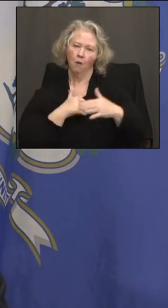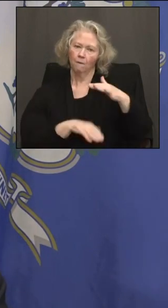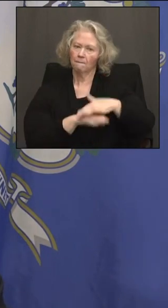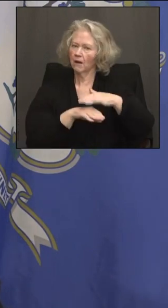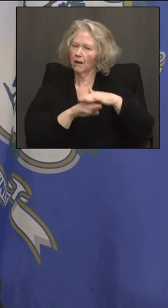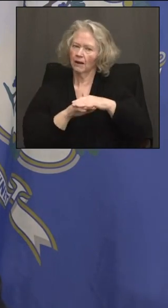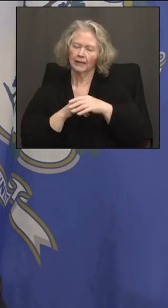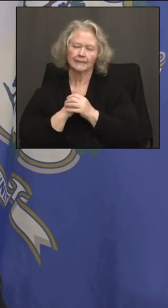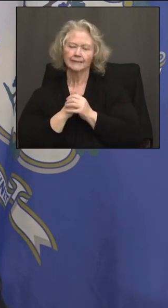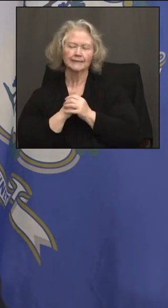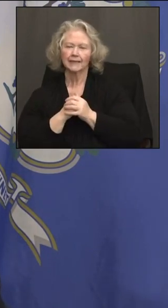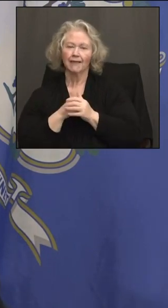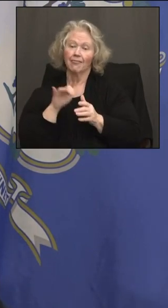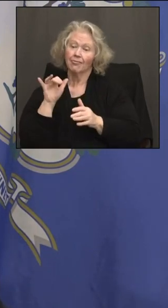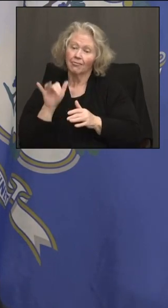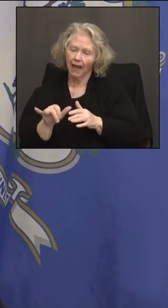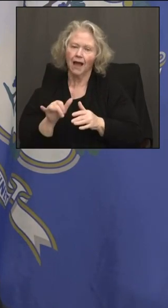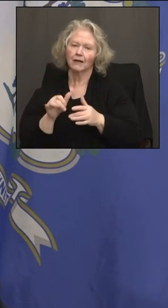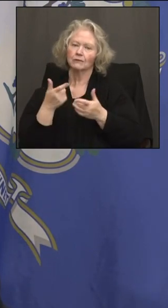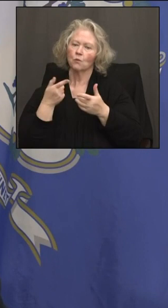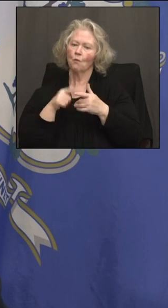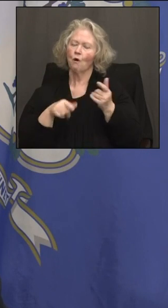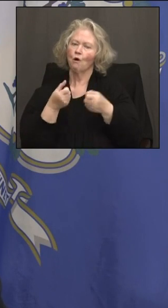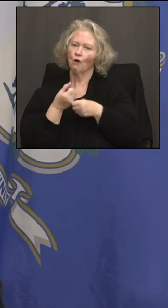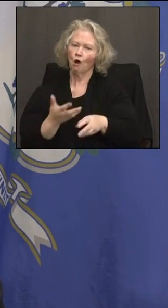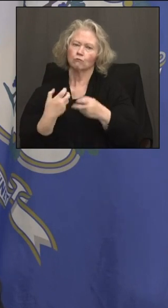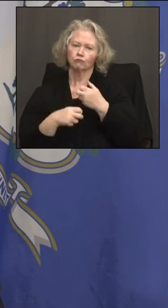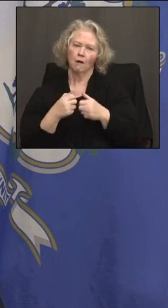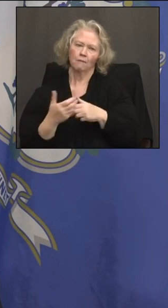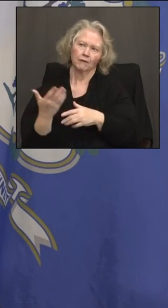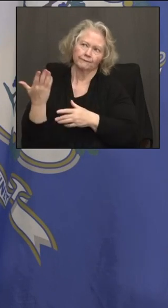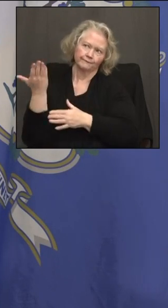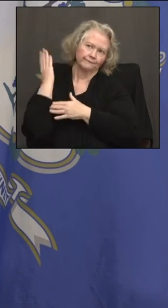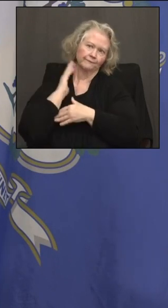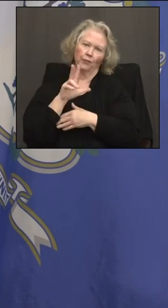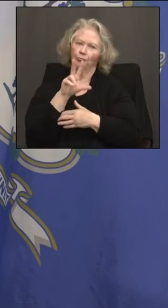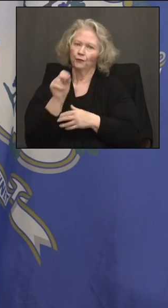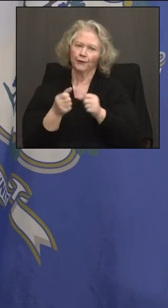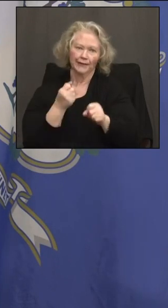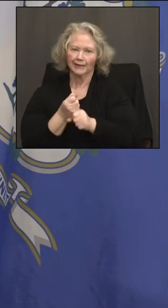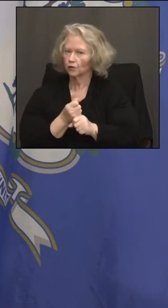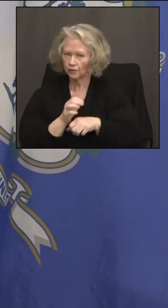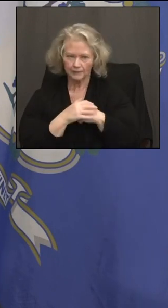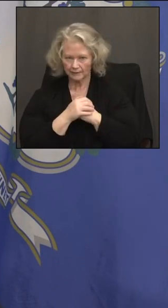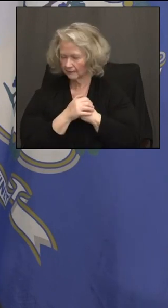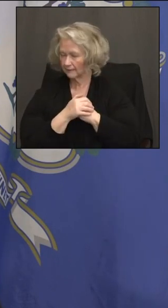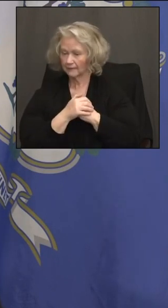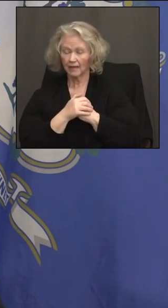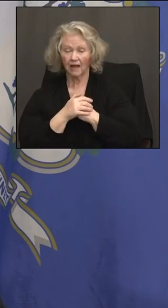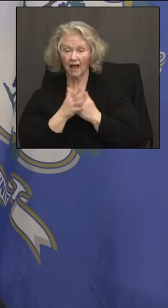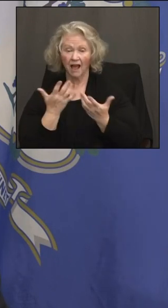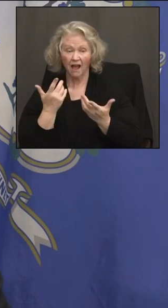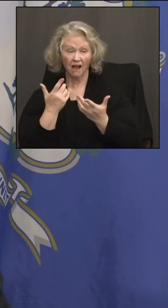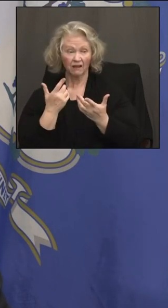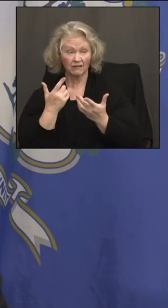sort of the same games that got us into trouble over the last 30 years. And responding to that by just more taxes,